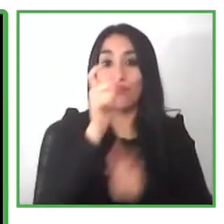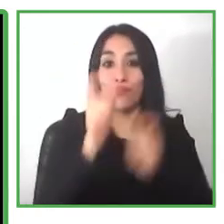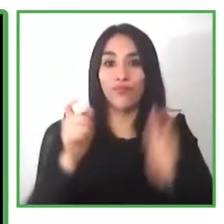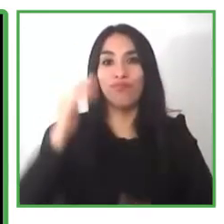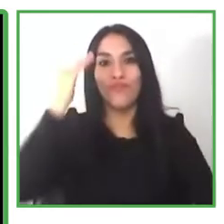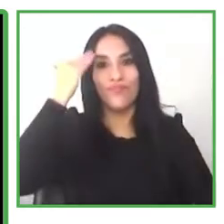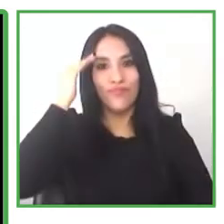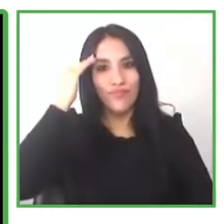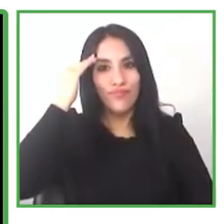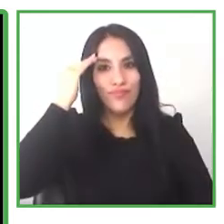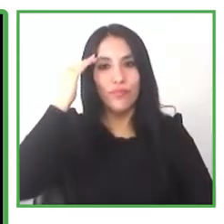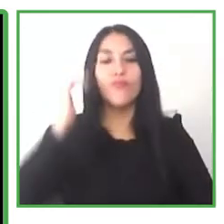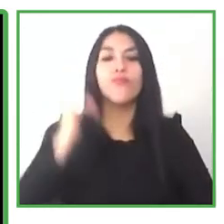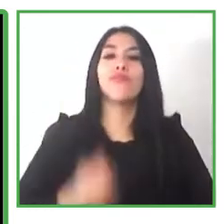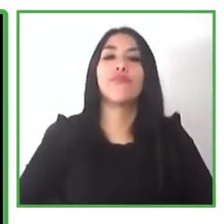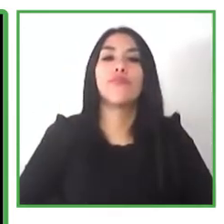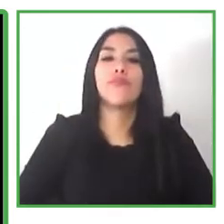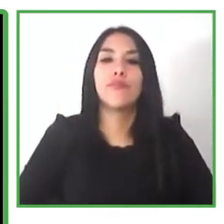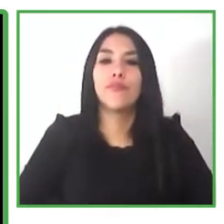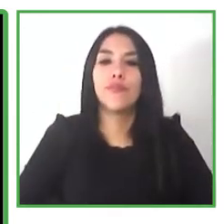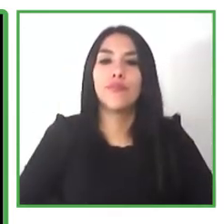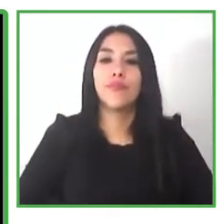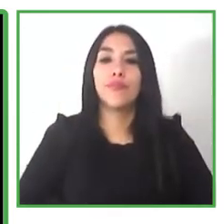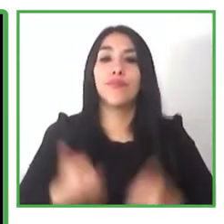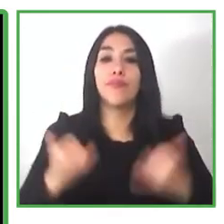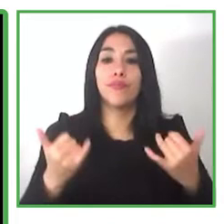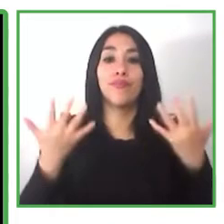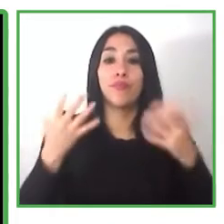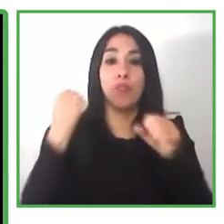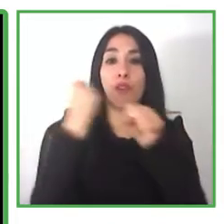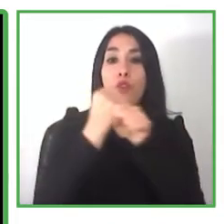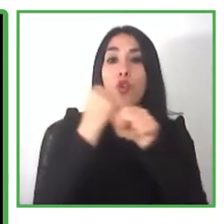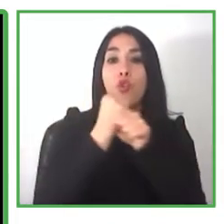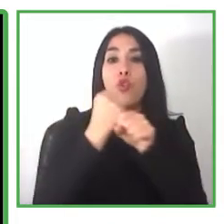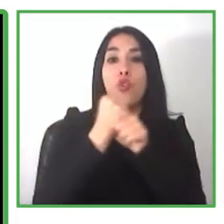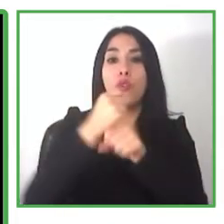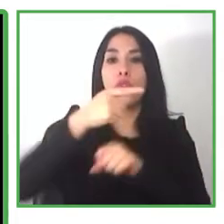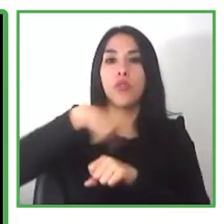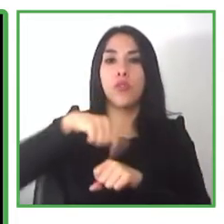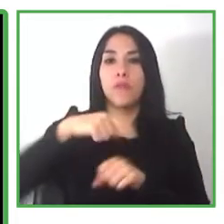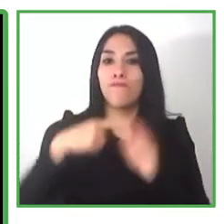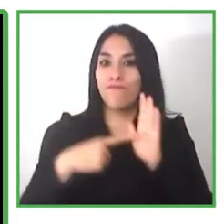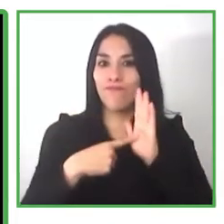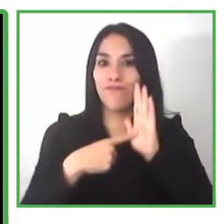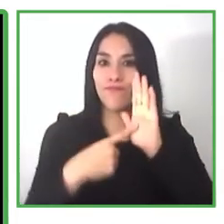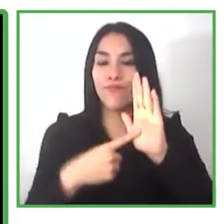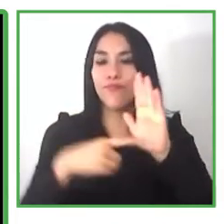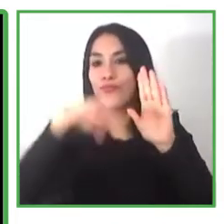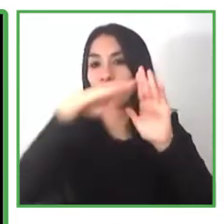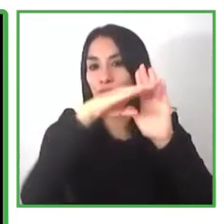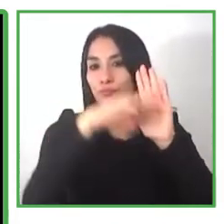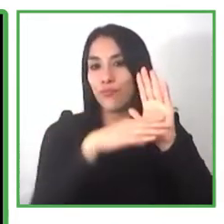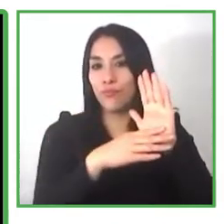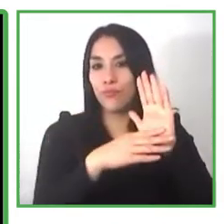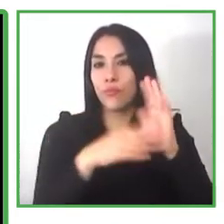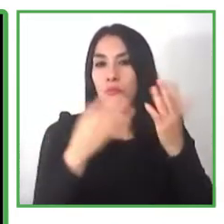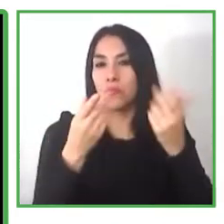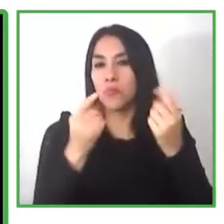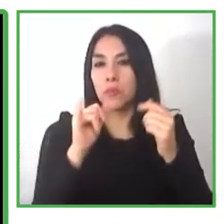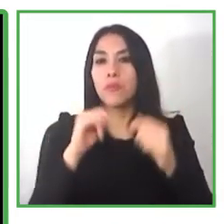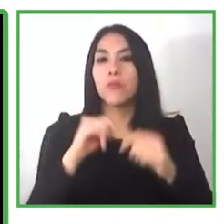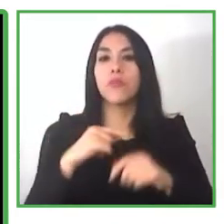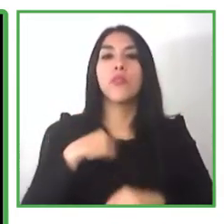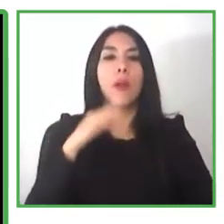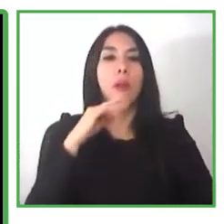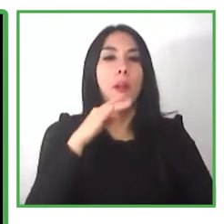describe ourselves as the voice for the faceless we want to have ability